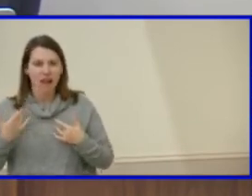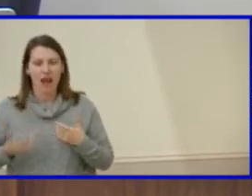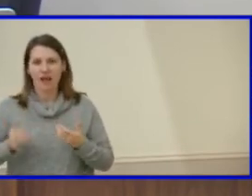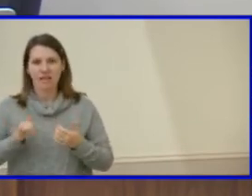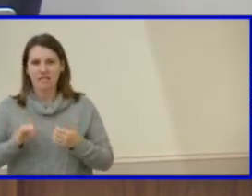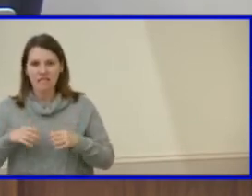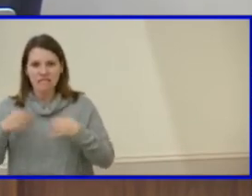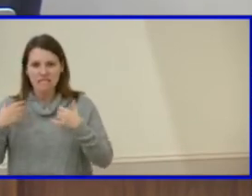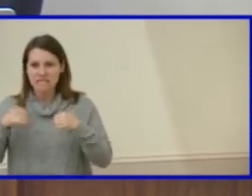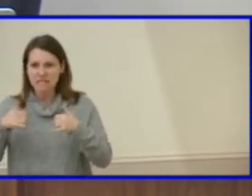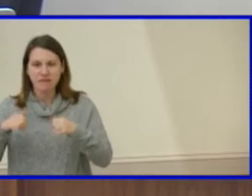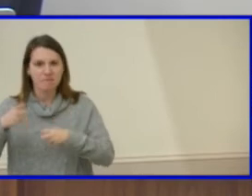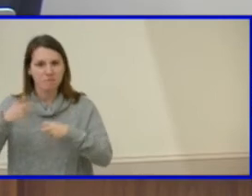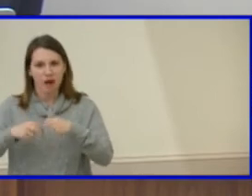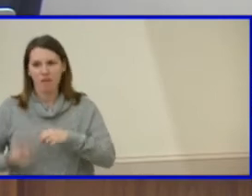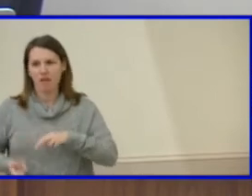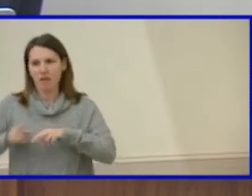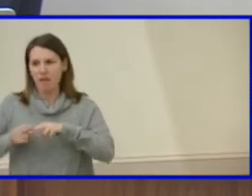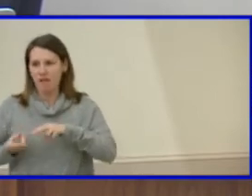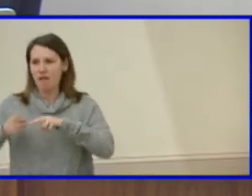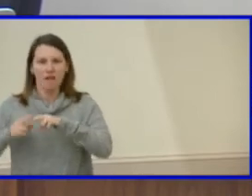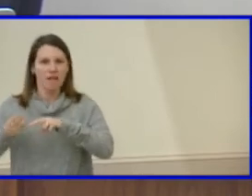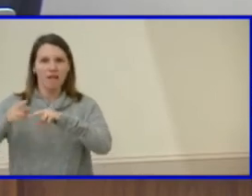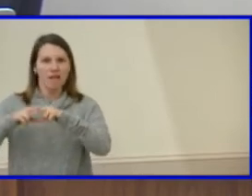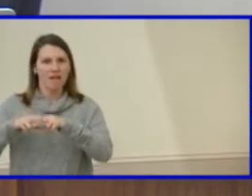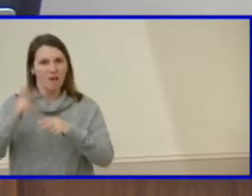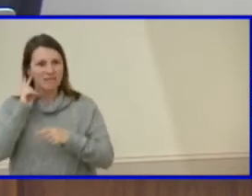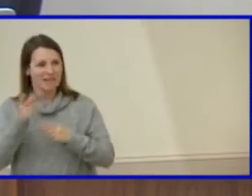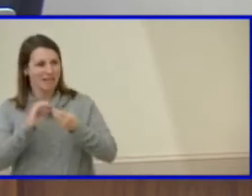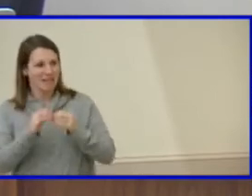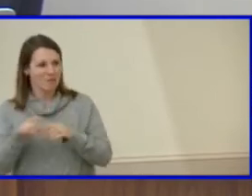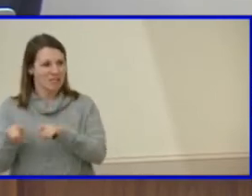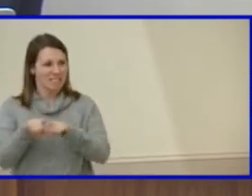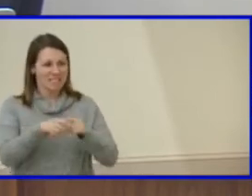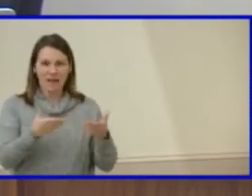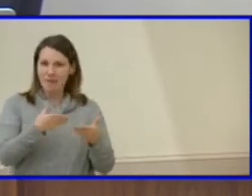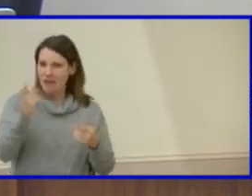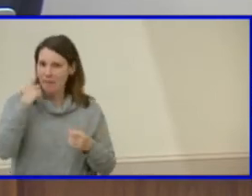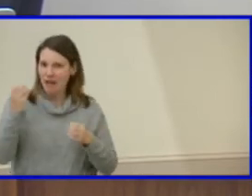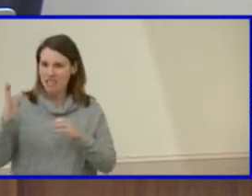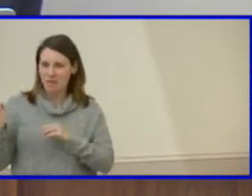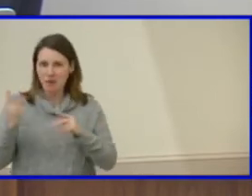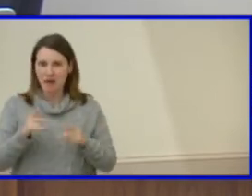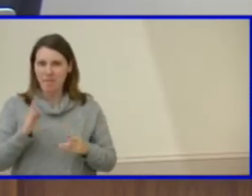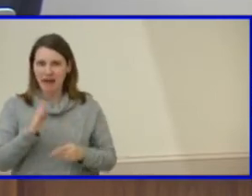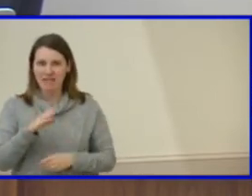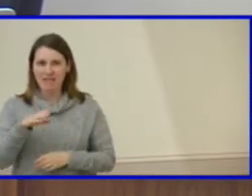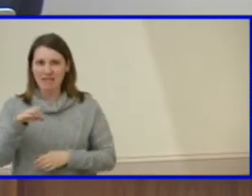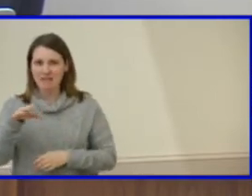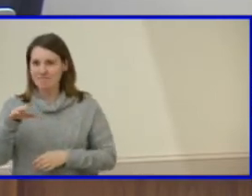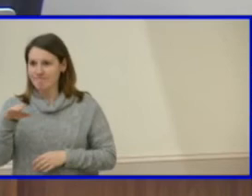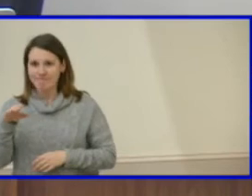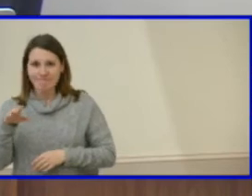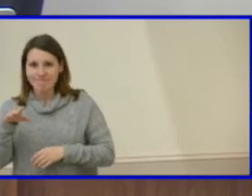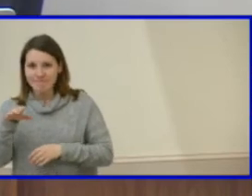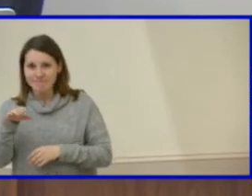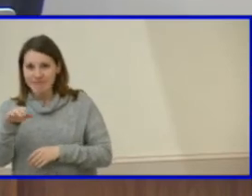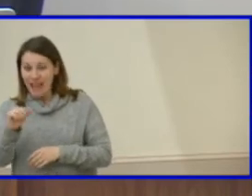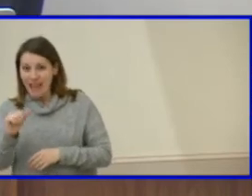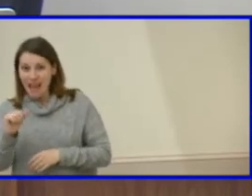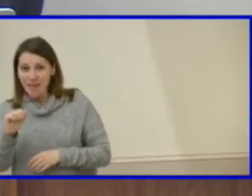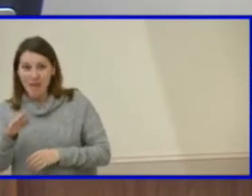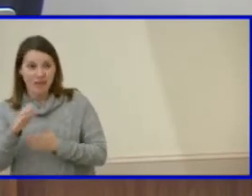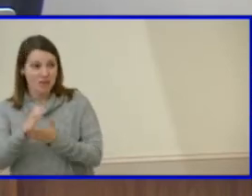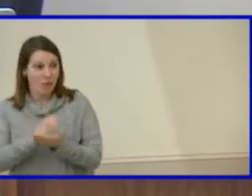piling on. And so you see these numbers, and this is the same thing, because it takes me back to the AP course enrollment, takes me back to the AP